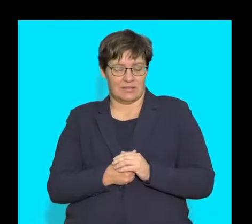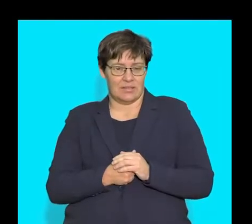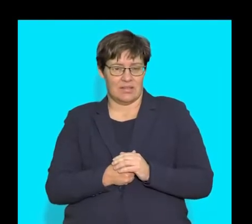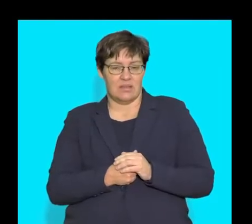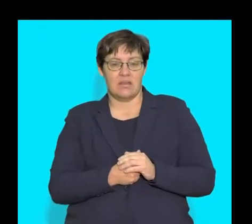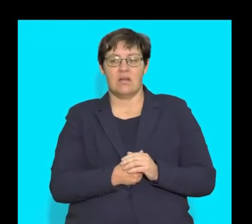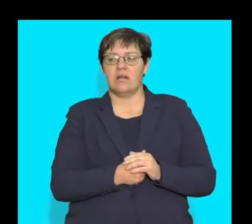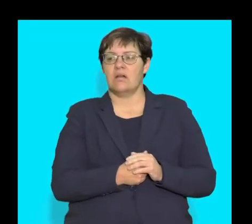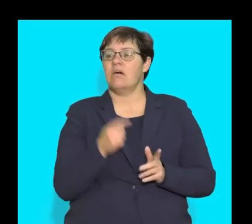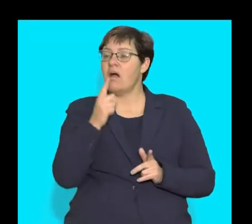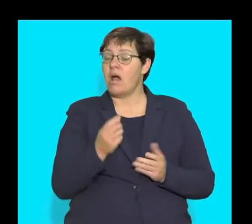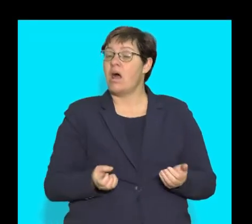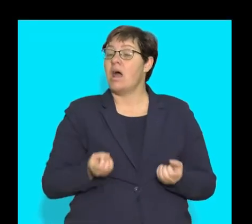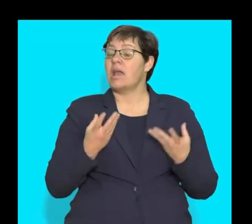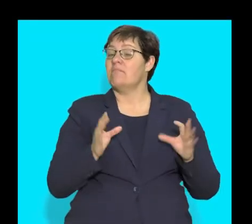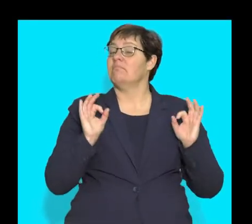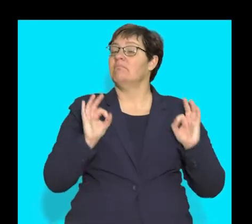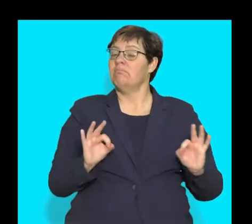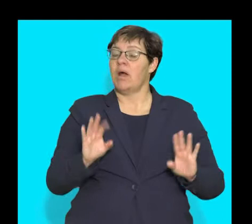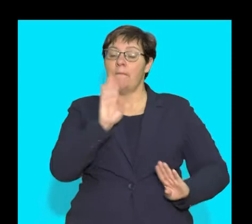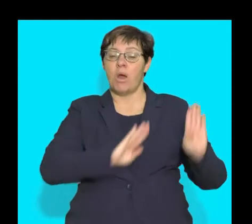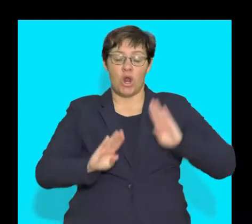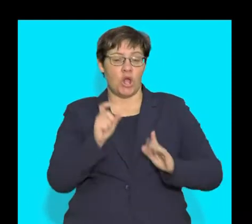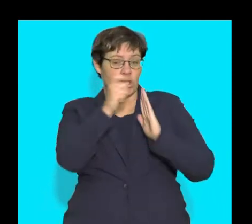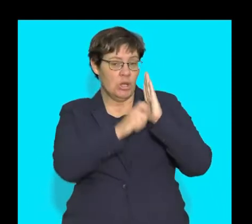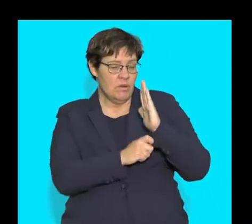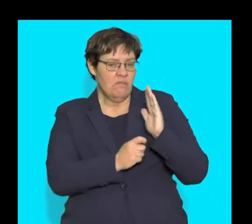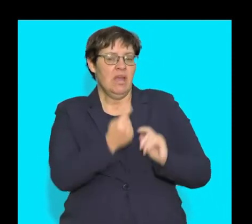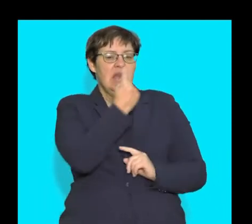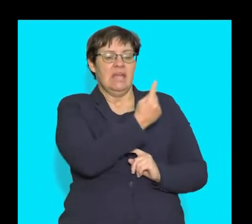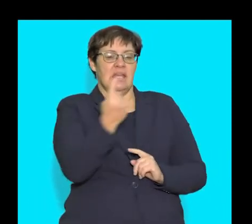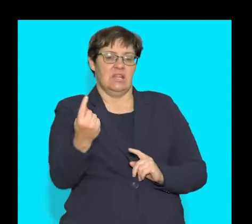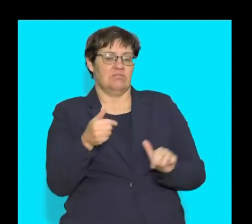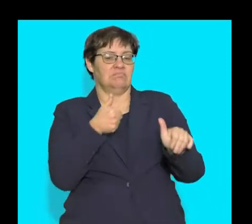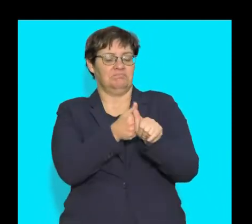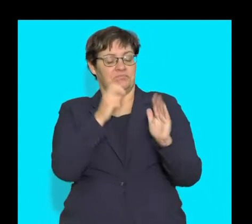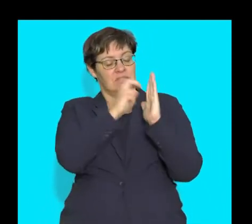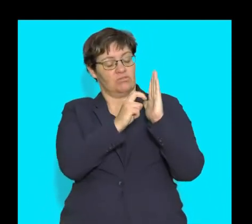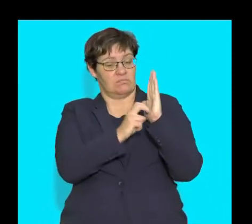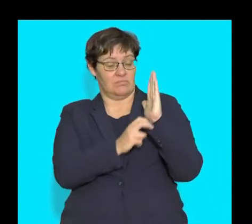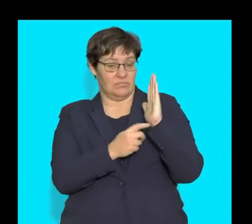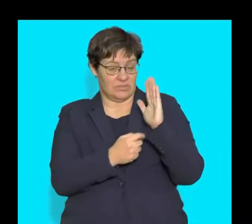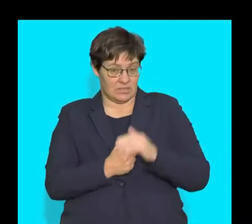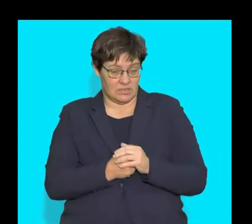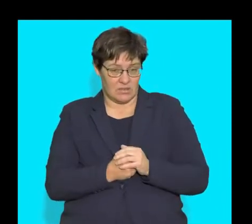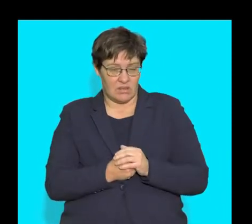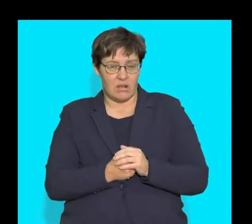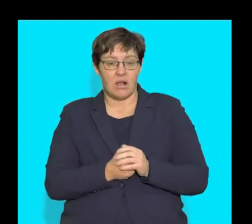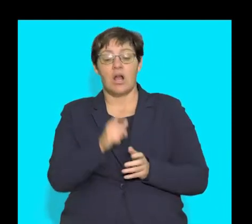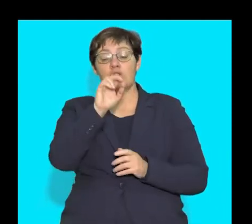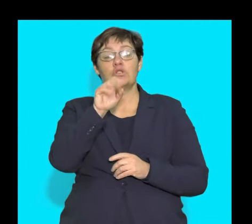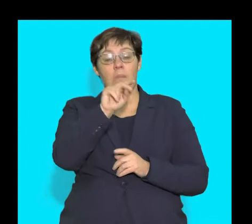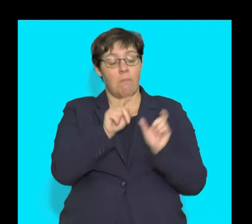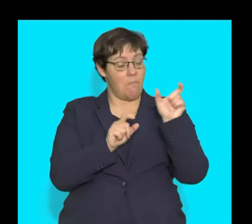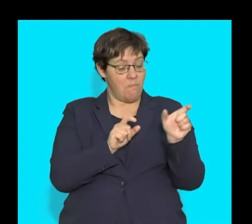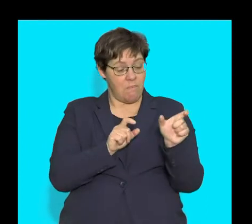Right. So, give the correct biological terms for each of the following descriptions. Write only the